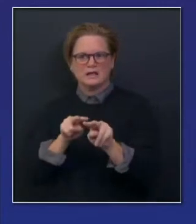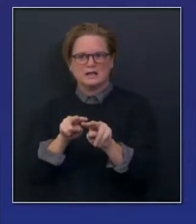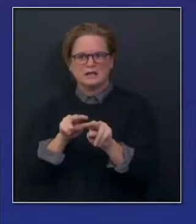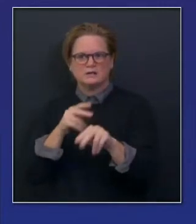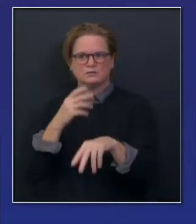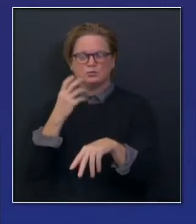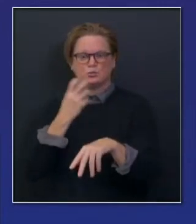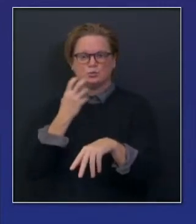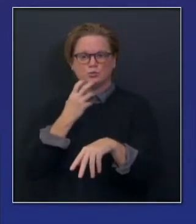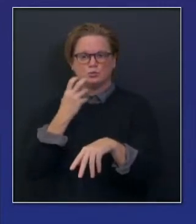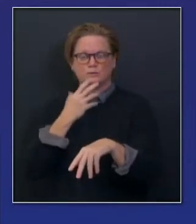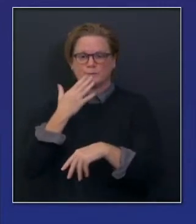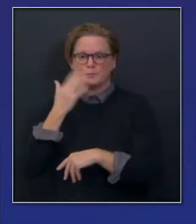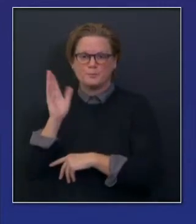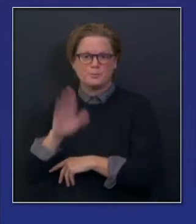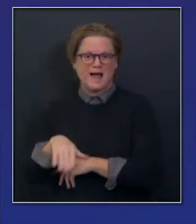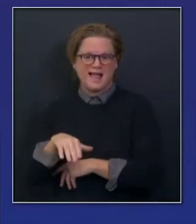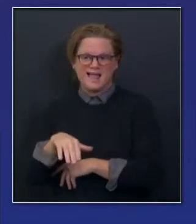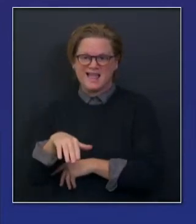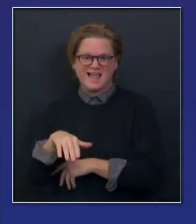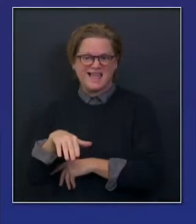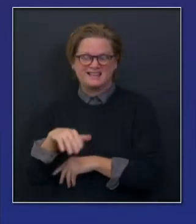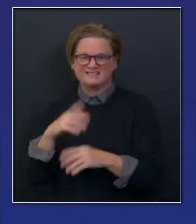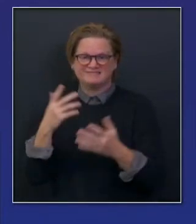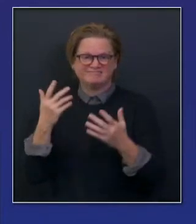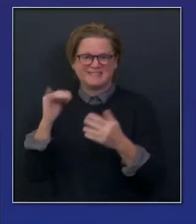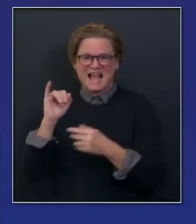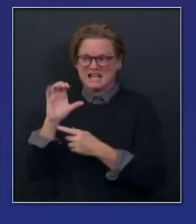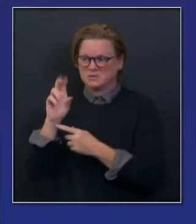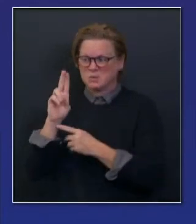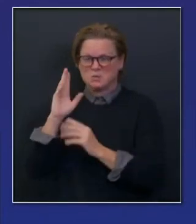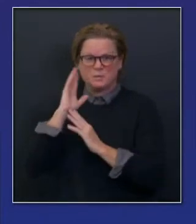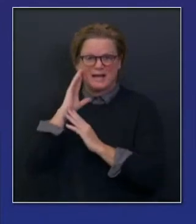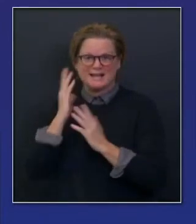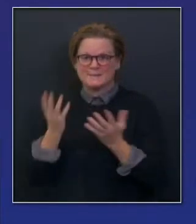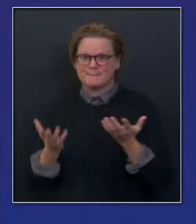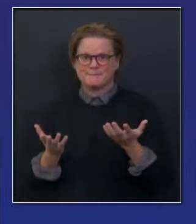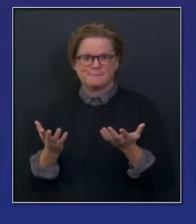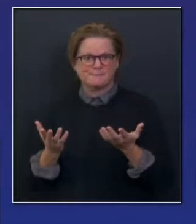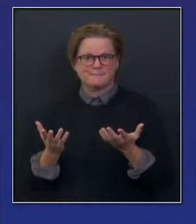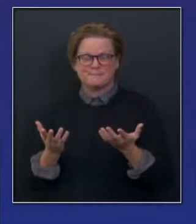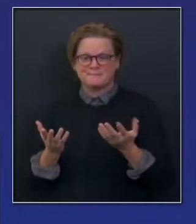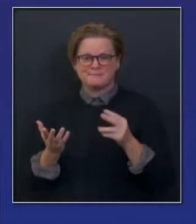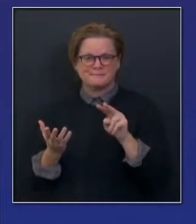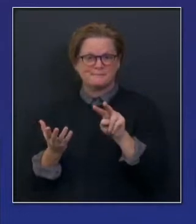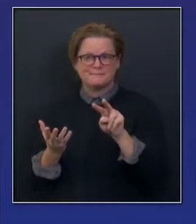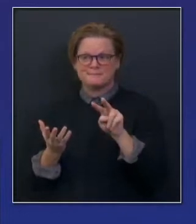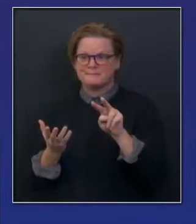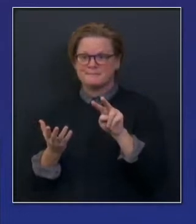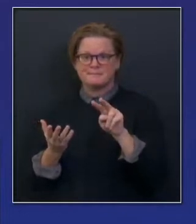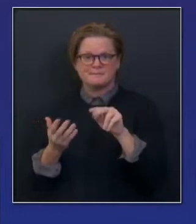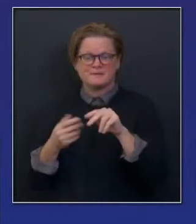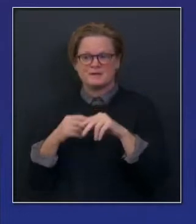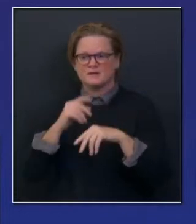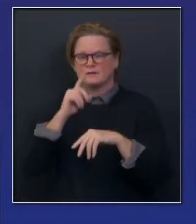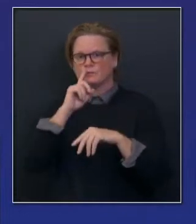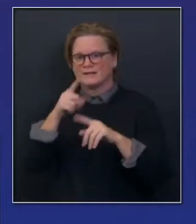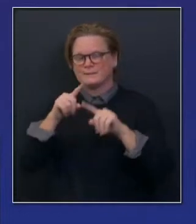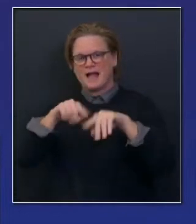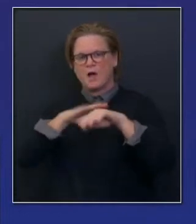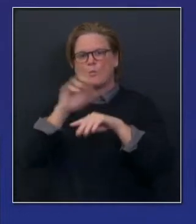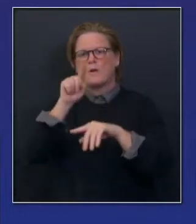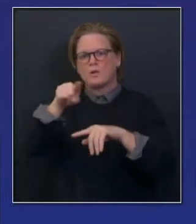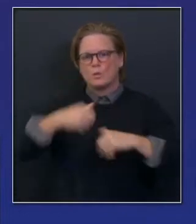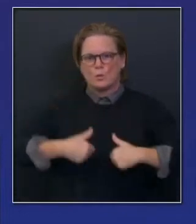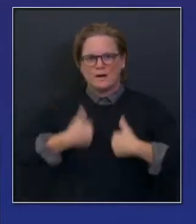In the aggregate, we'll get there very soon. But in each and every part of the state, it's different in Northern California, perhaps in greater Sacramento area, and certainly San